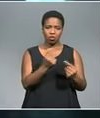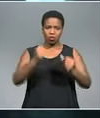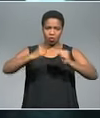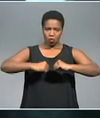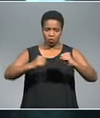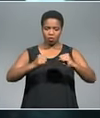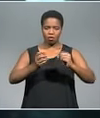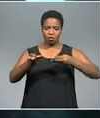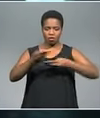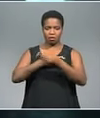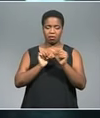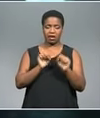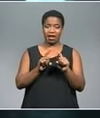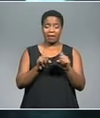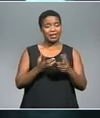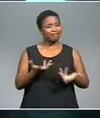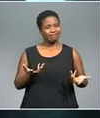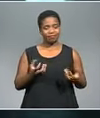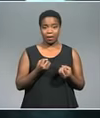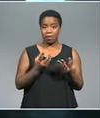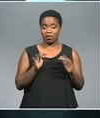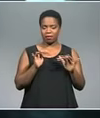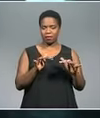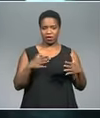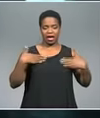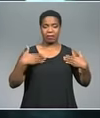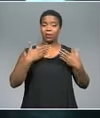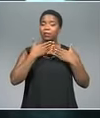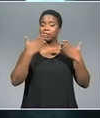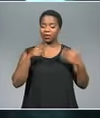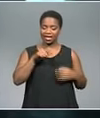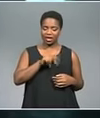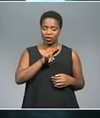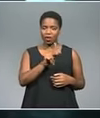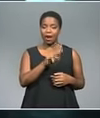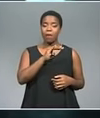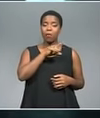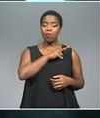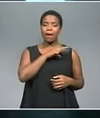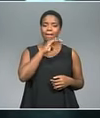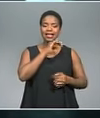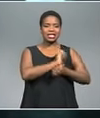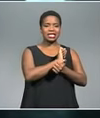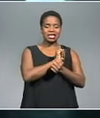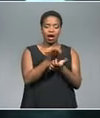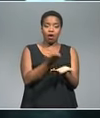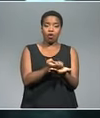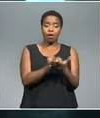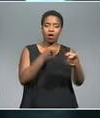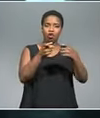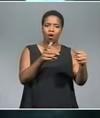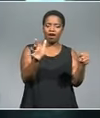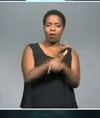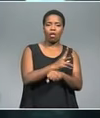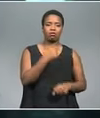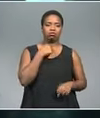with the EU. But that's very unpopular with the Brexiteers here in the UK, because that would mean that their hands were tied in terms of signing